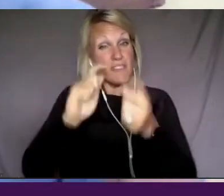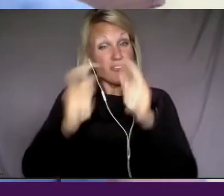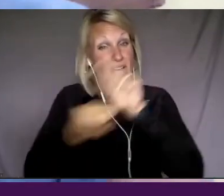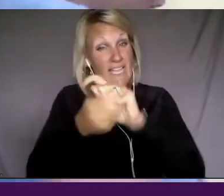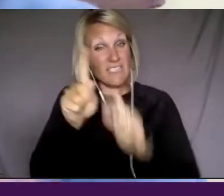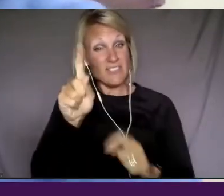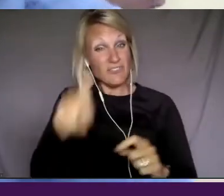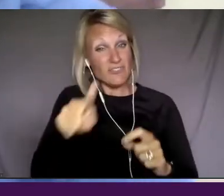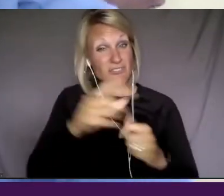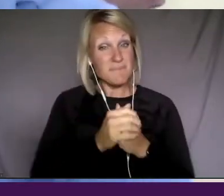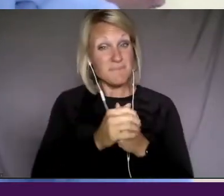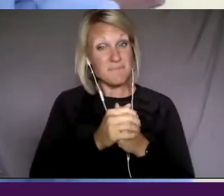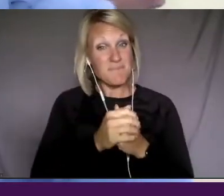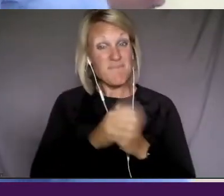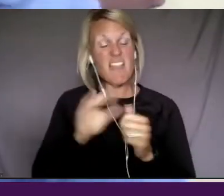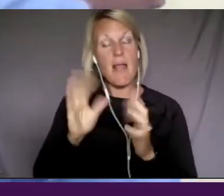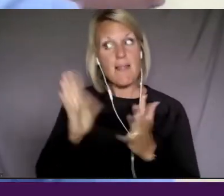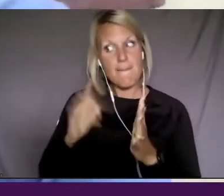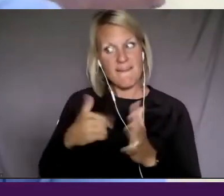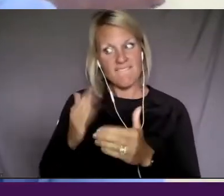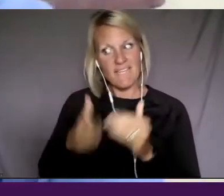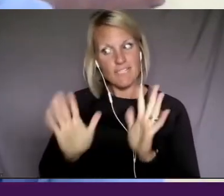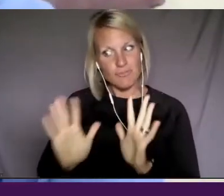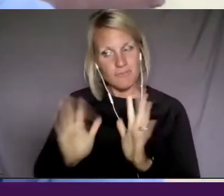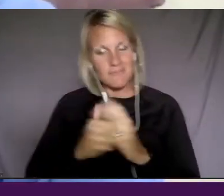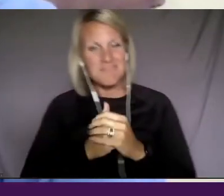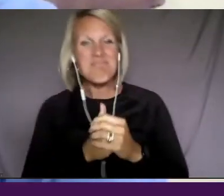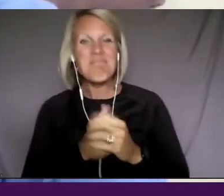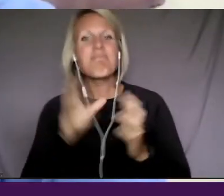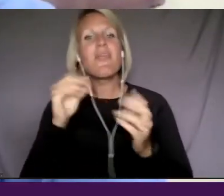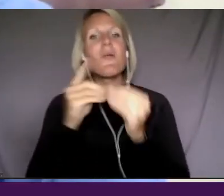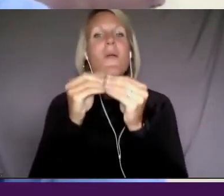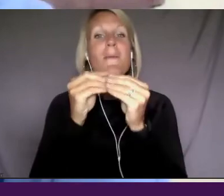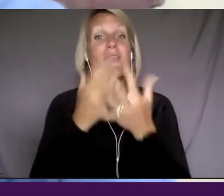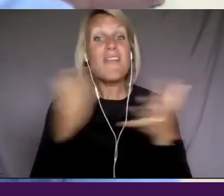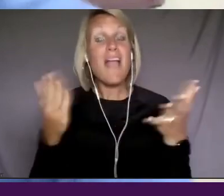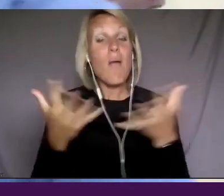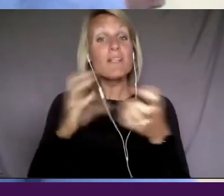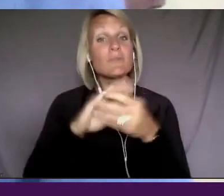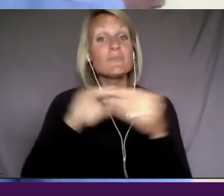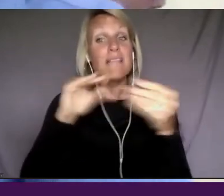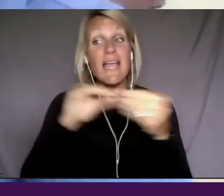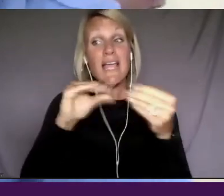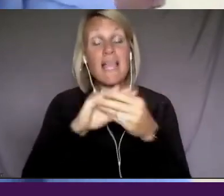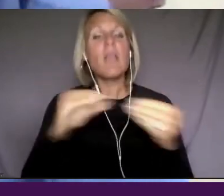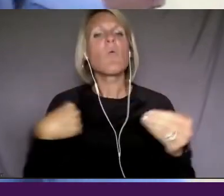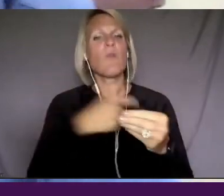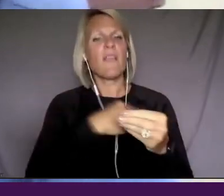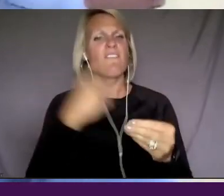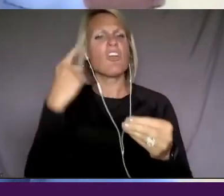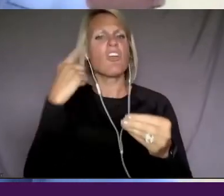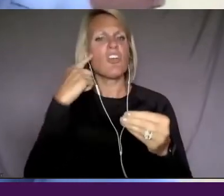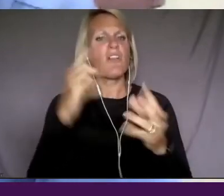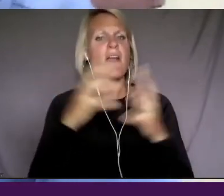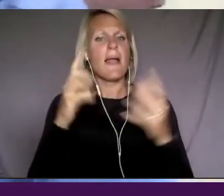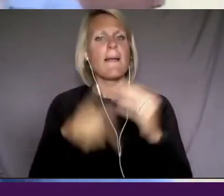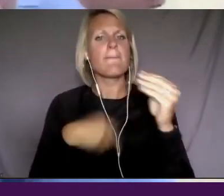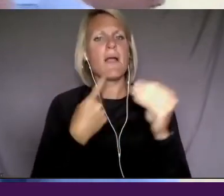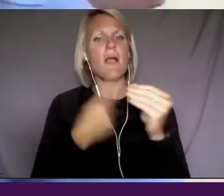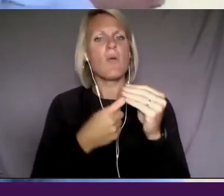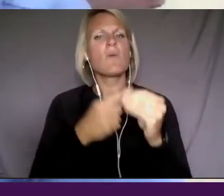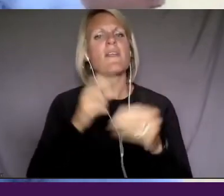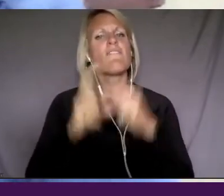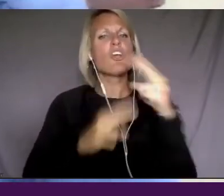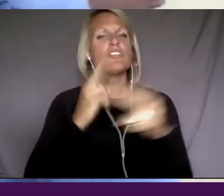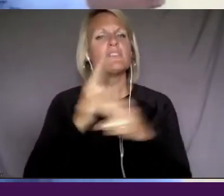let me finish, please. One more thing I want to say, I've heard a lot about universality. Um, I'm not